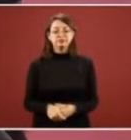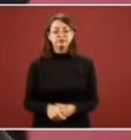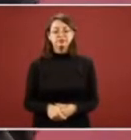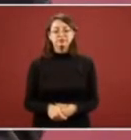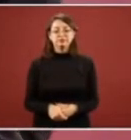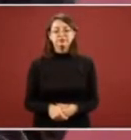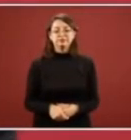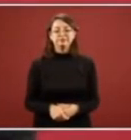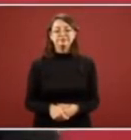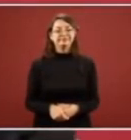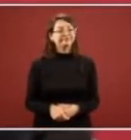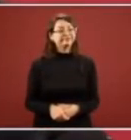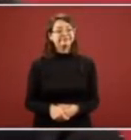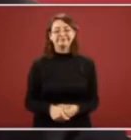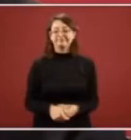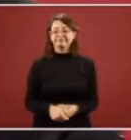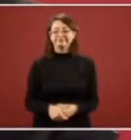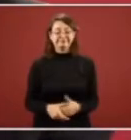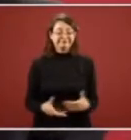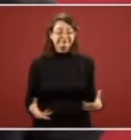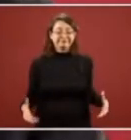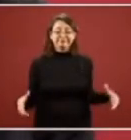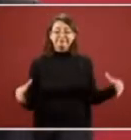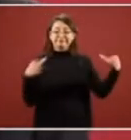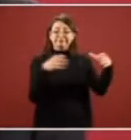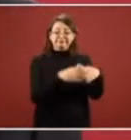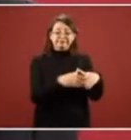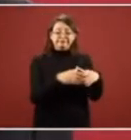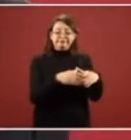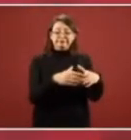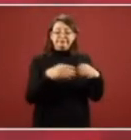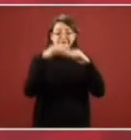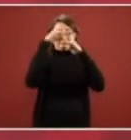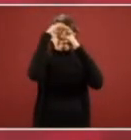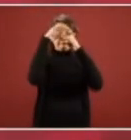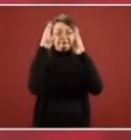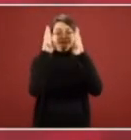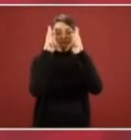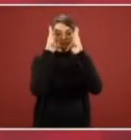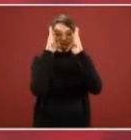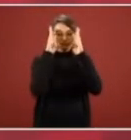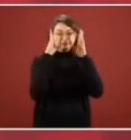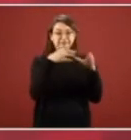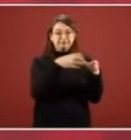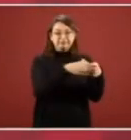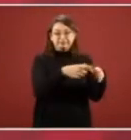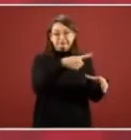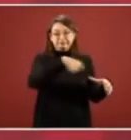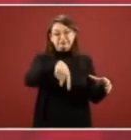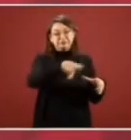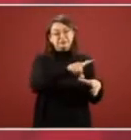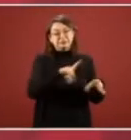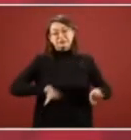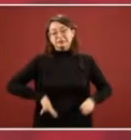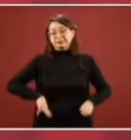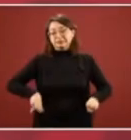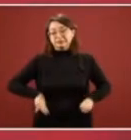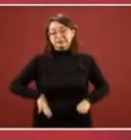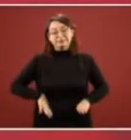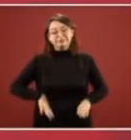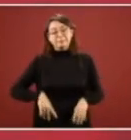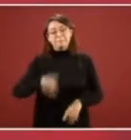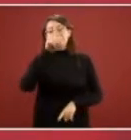los conservadores the conservatives son muy mentirosos are very